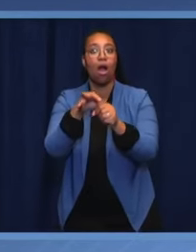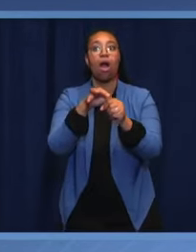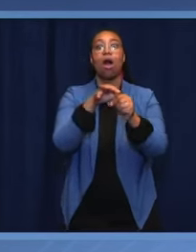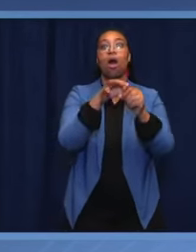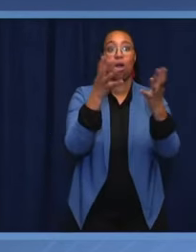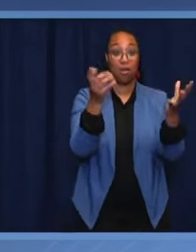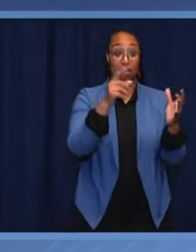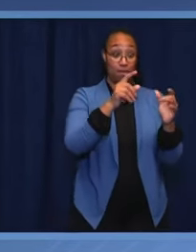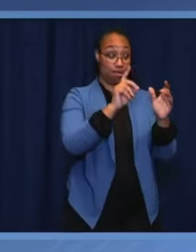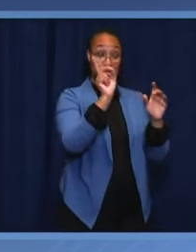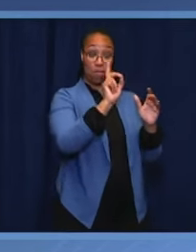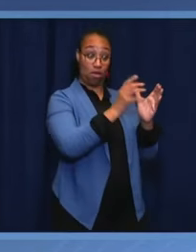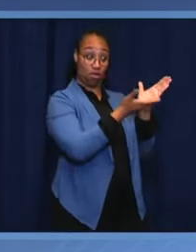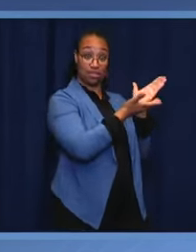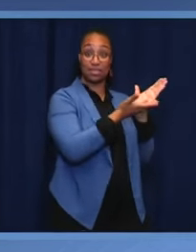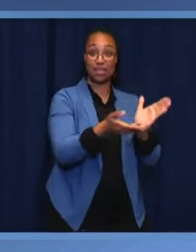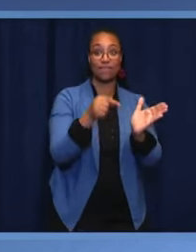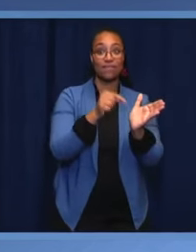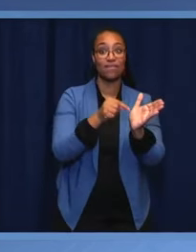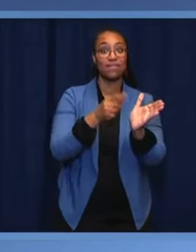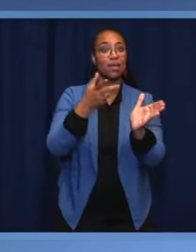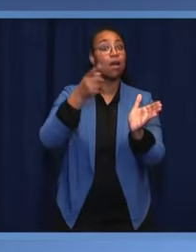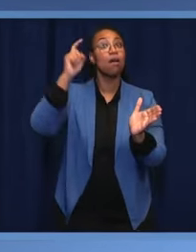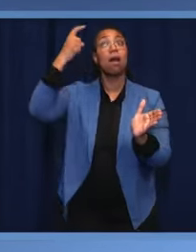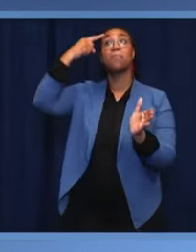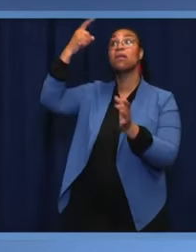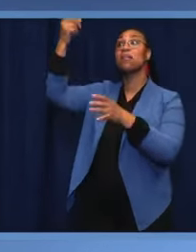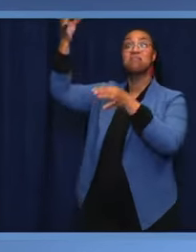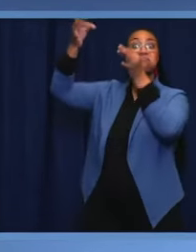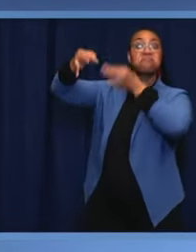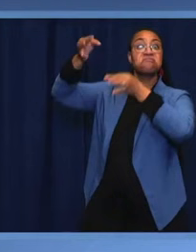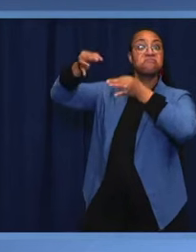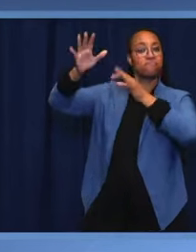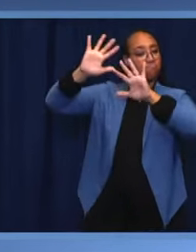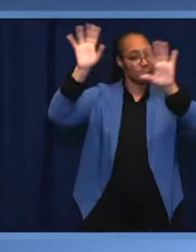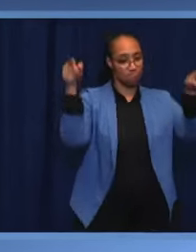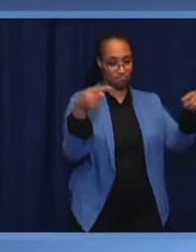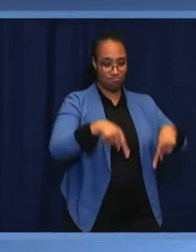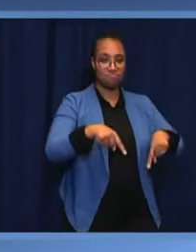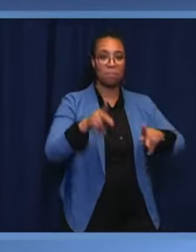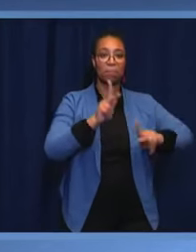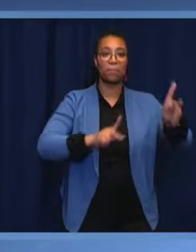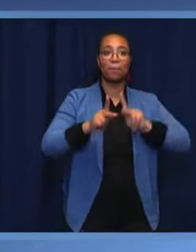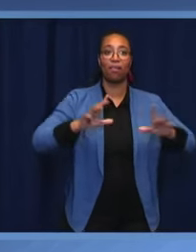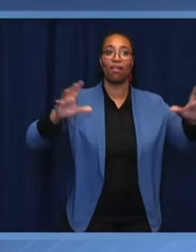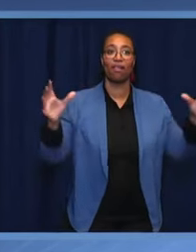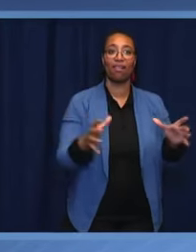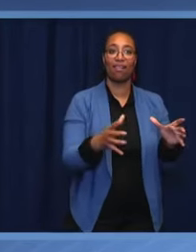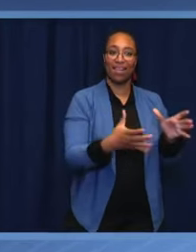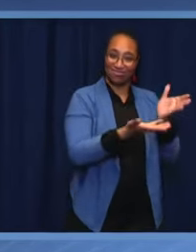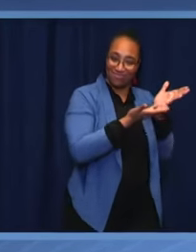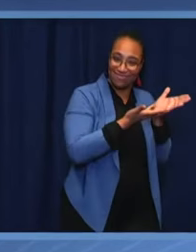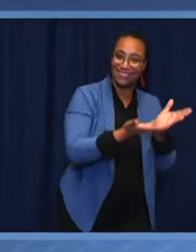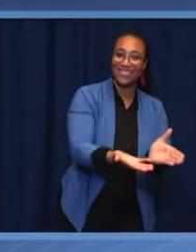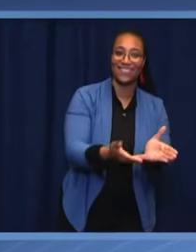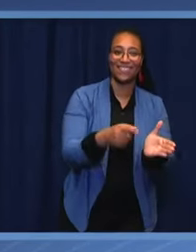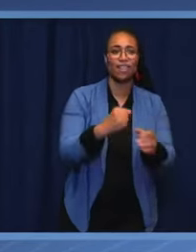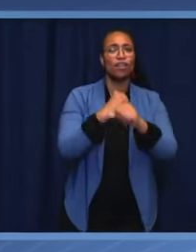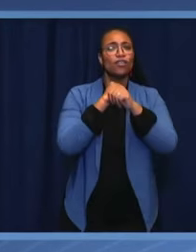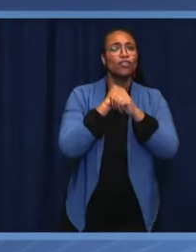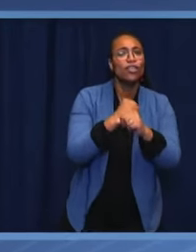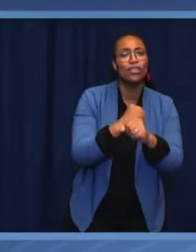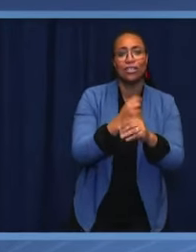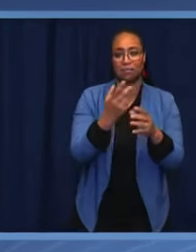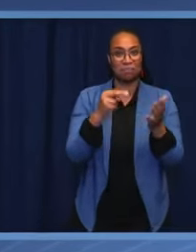the government owning the people, the people own the government. Democracy delivers a secure, stable, and prosperous world for future